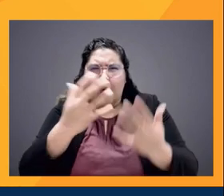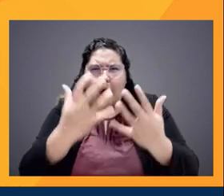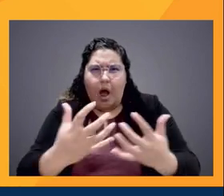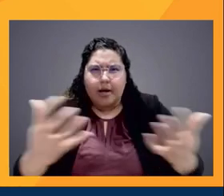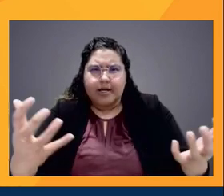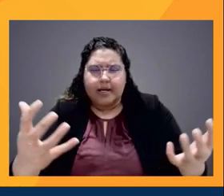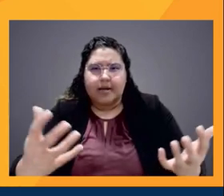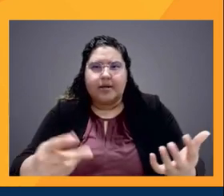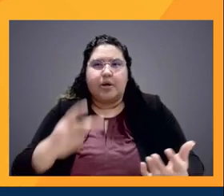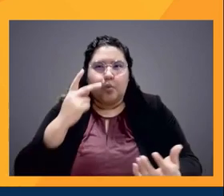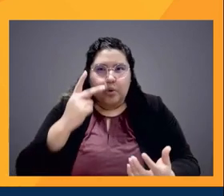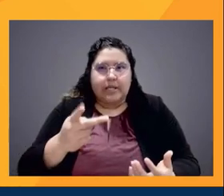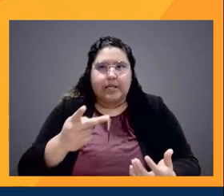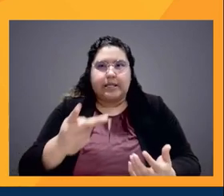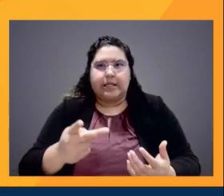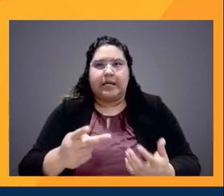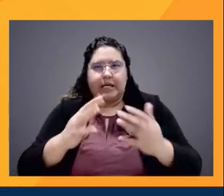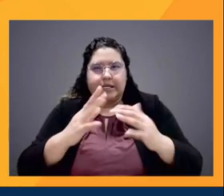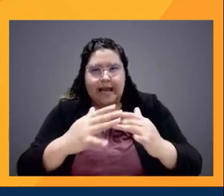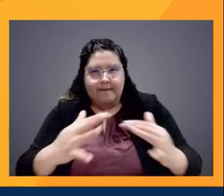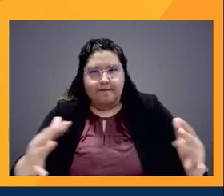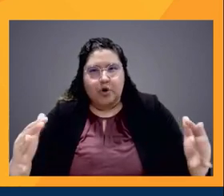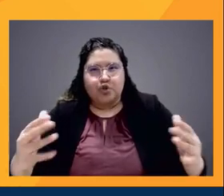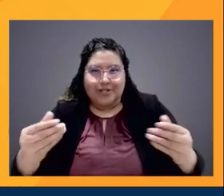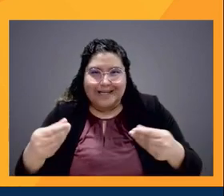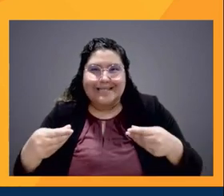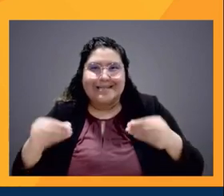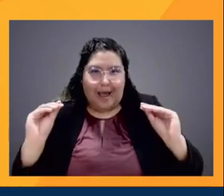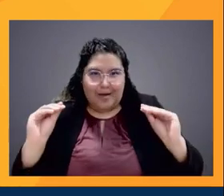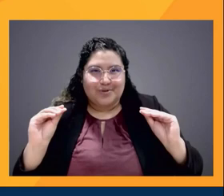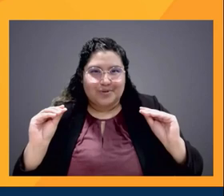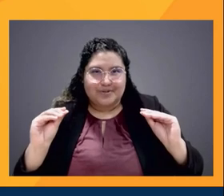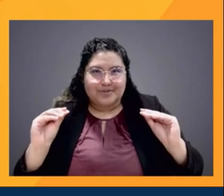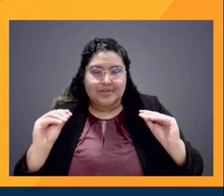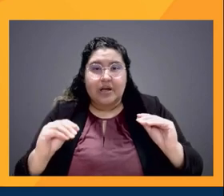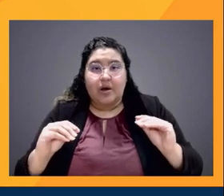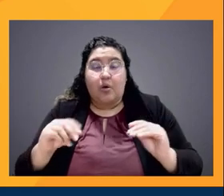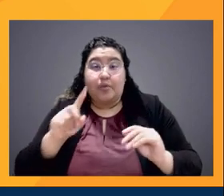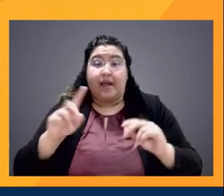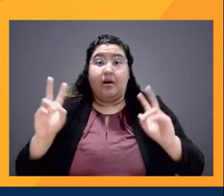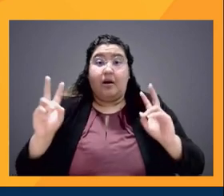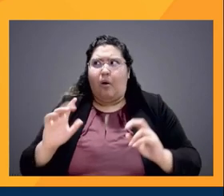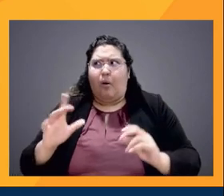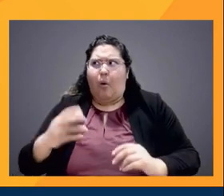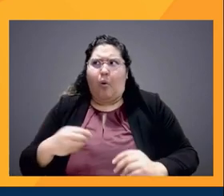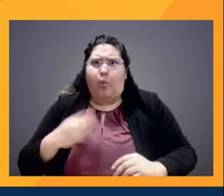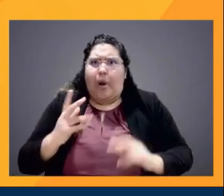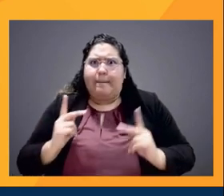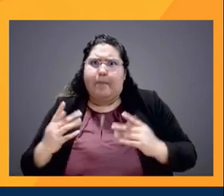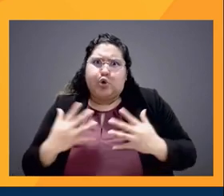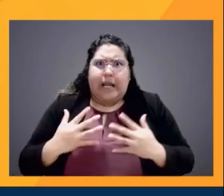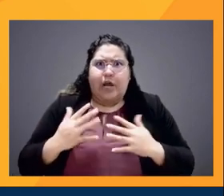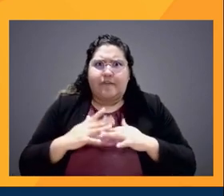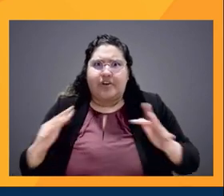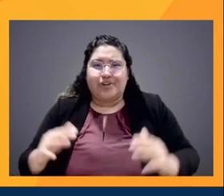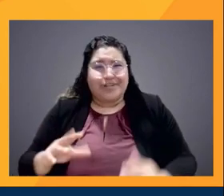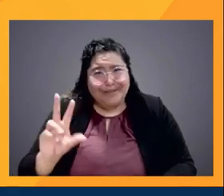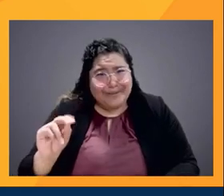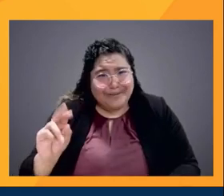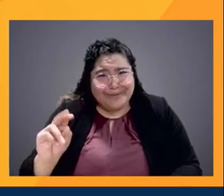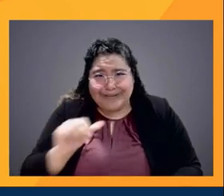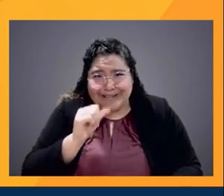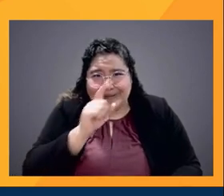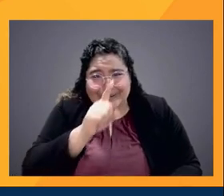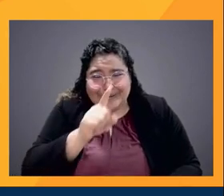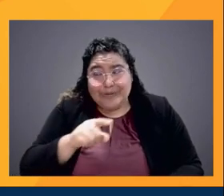sells. And then there's always like this myth that like, oh, white people are going to be scared about diversity. Well, it's not true. They actually watch